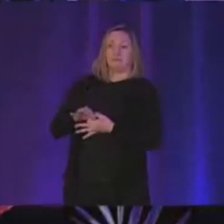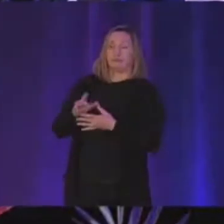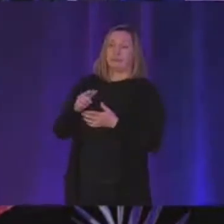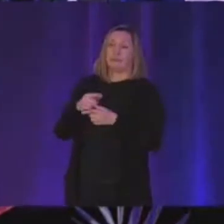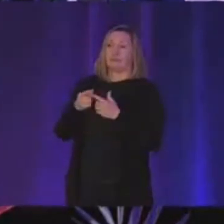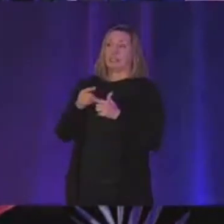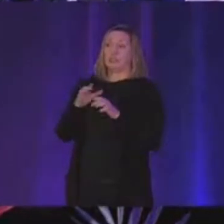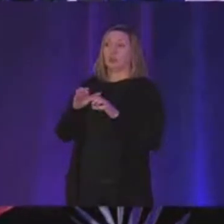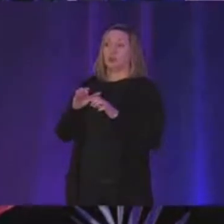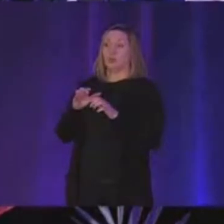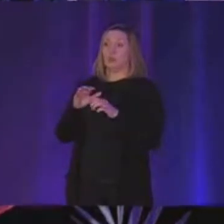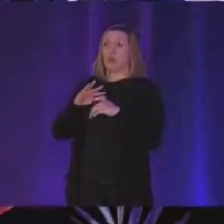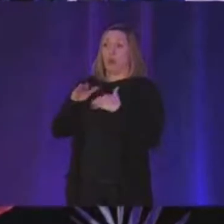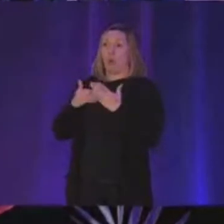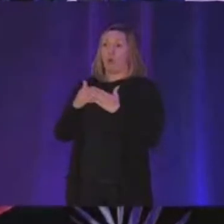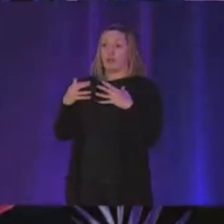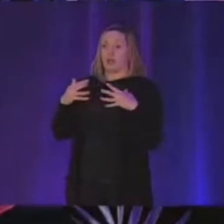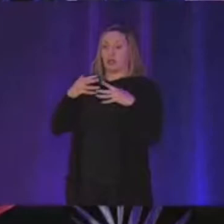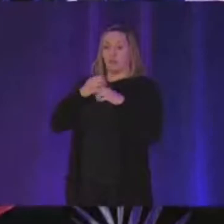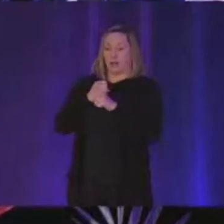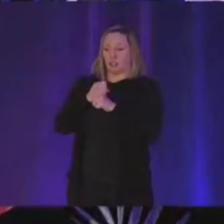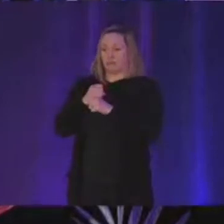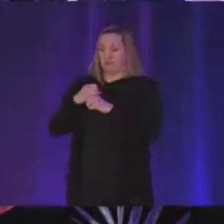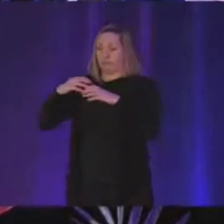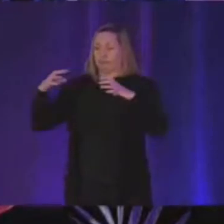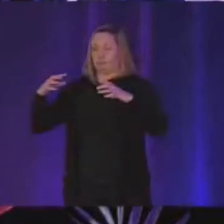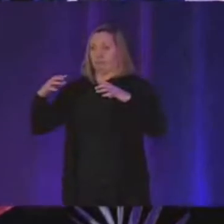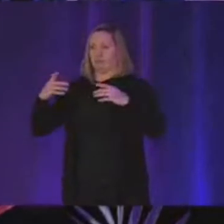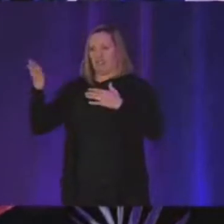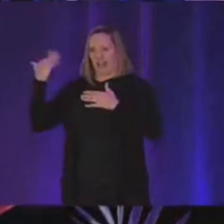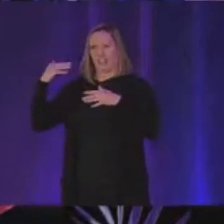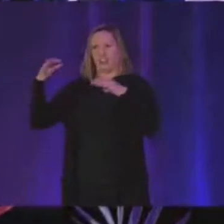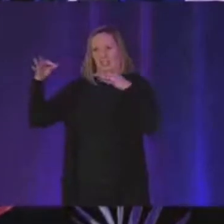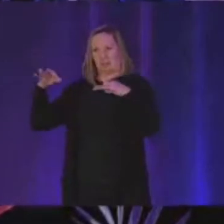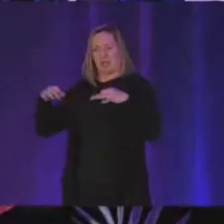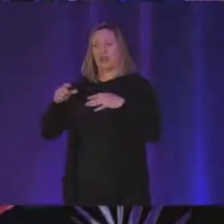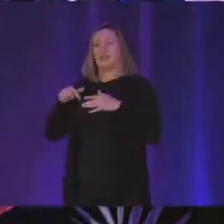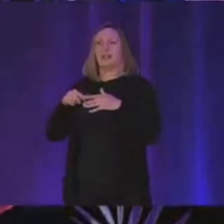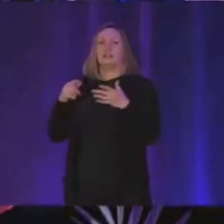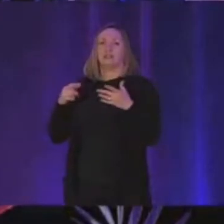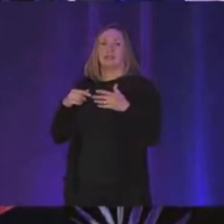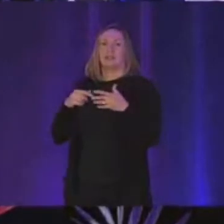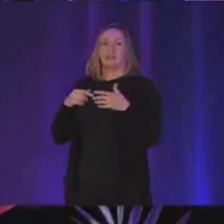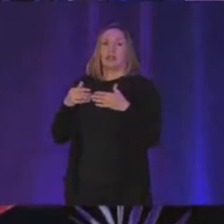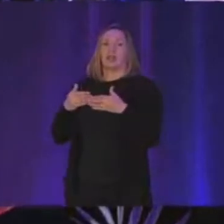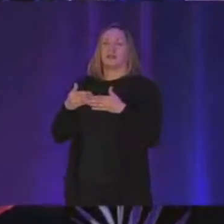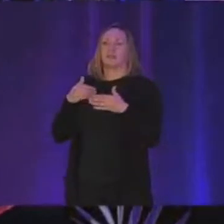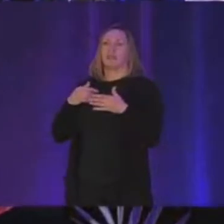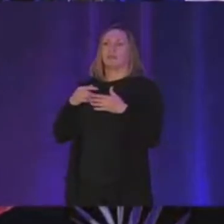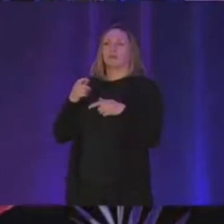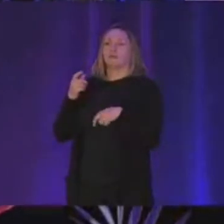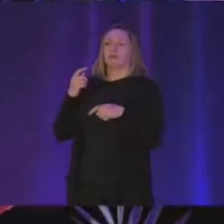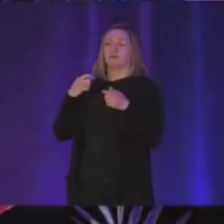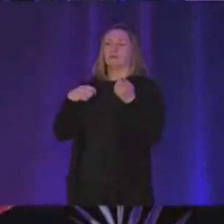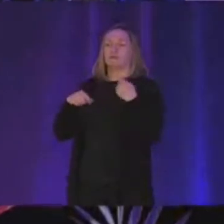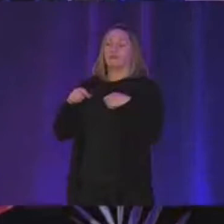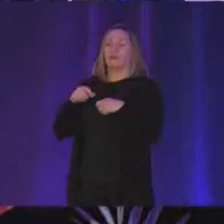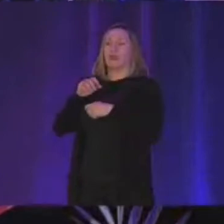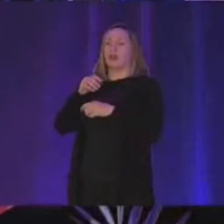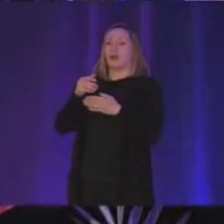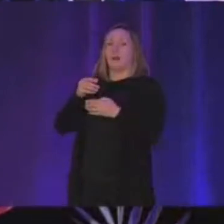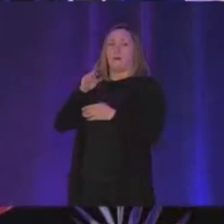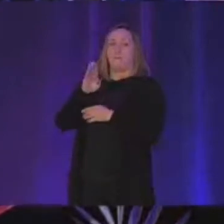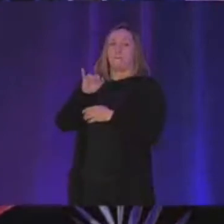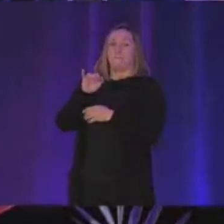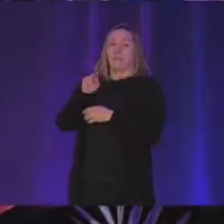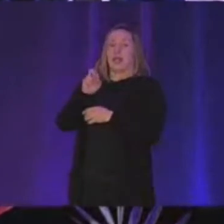uh all of the compression decompression that i talked about uh this is like manipulating the binary data and so